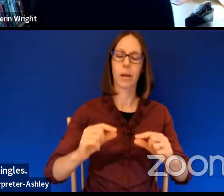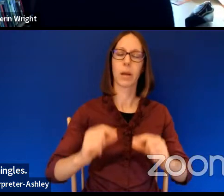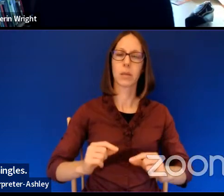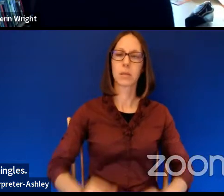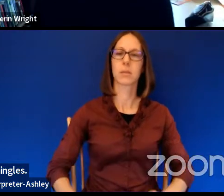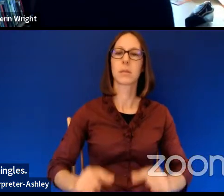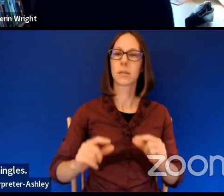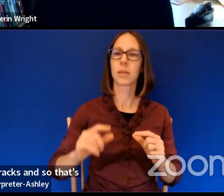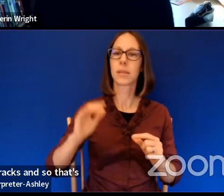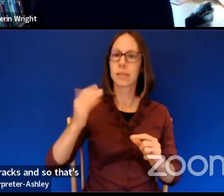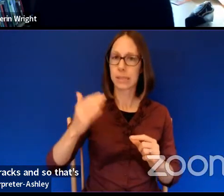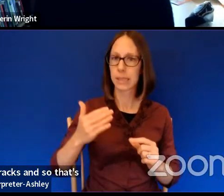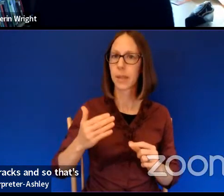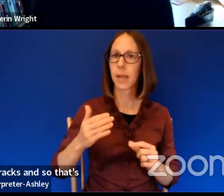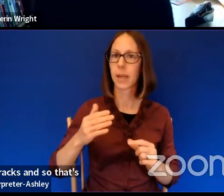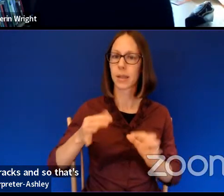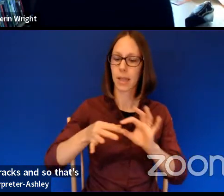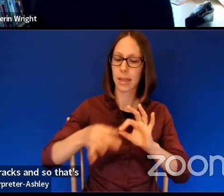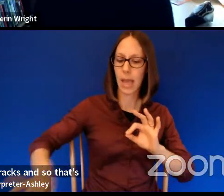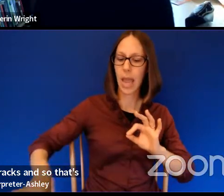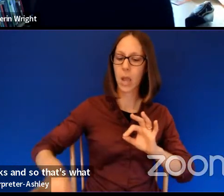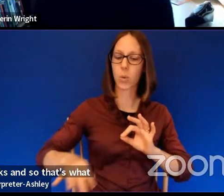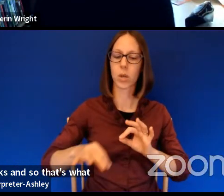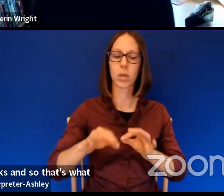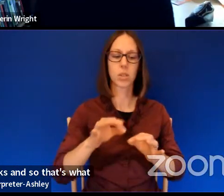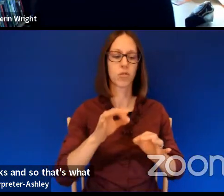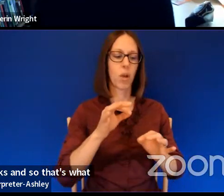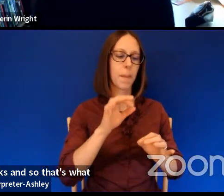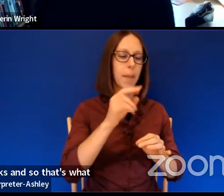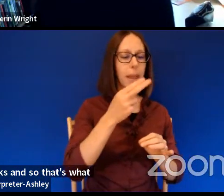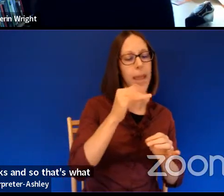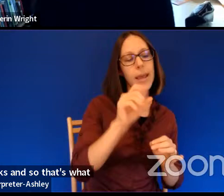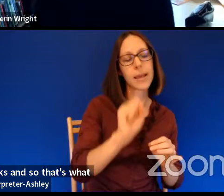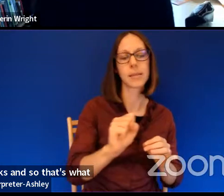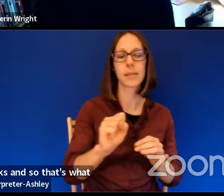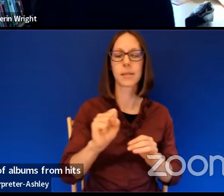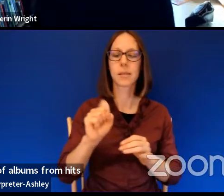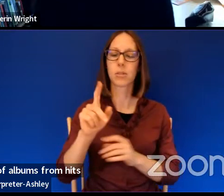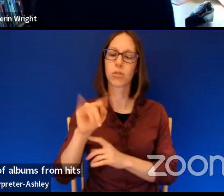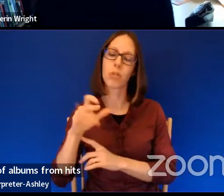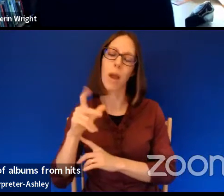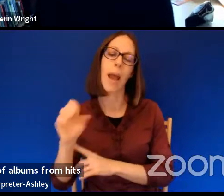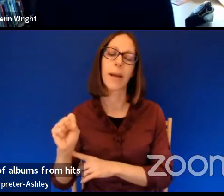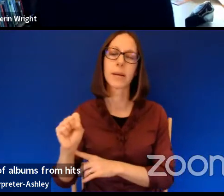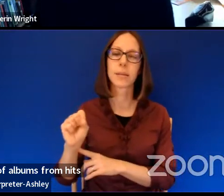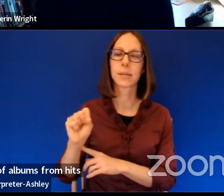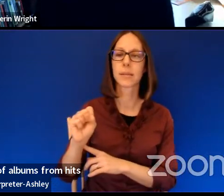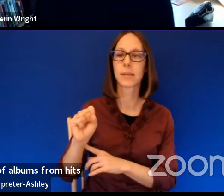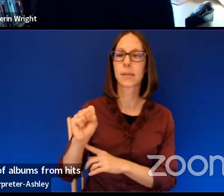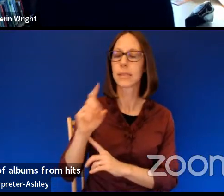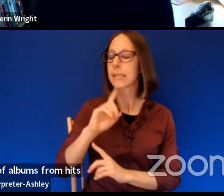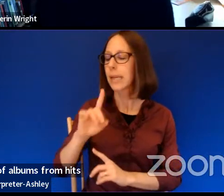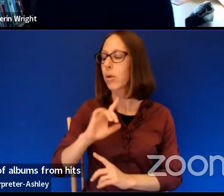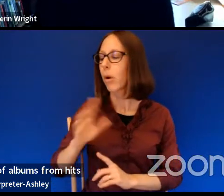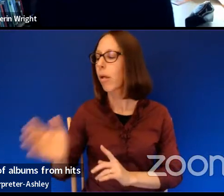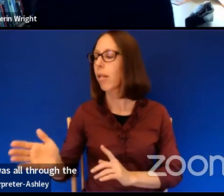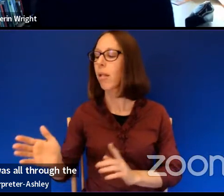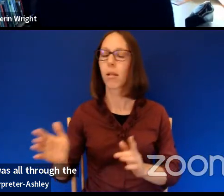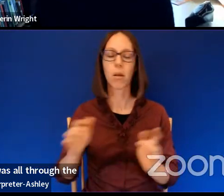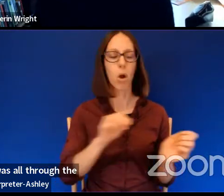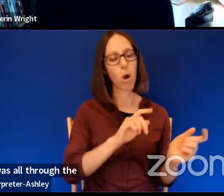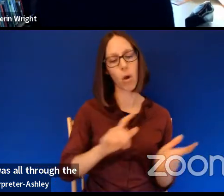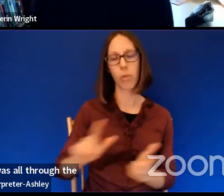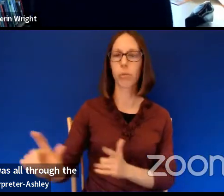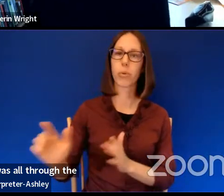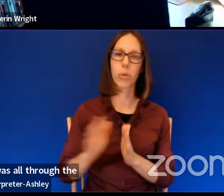like. And, that language of albums from hits to tracks to singles, to all that, uh, was all through the book and that structure.